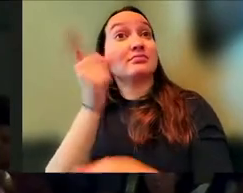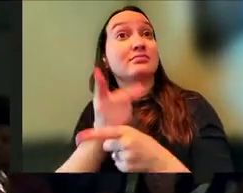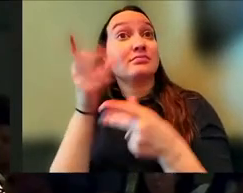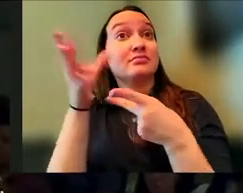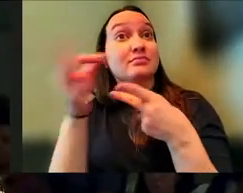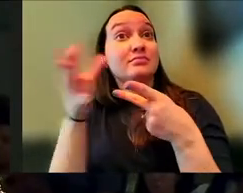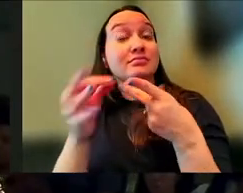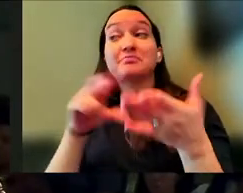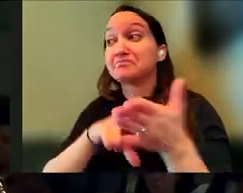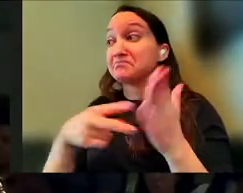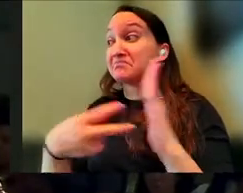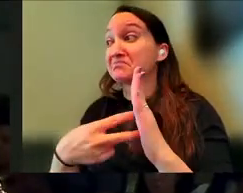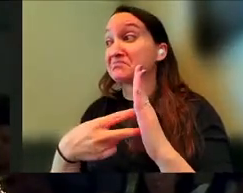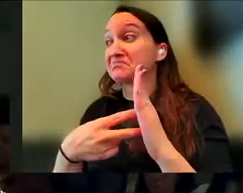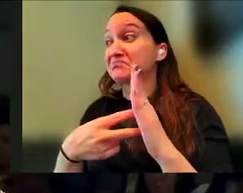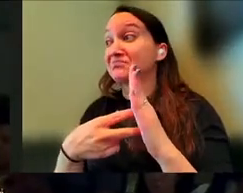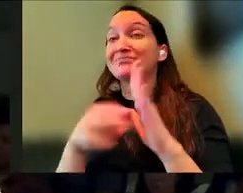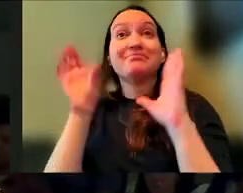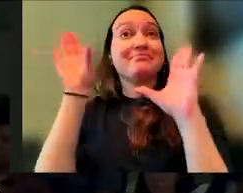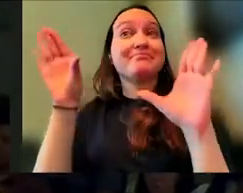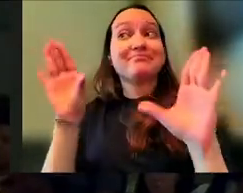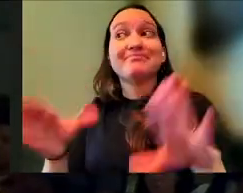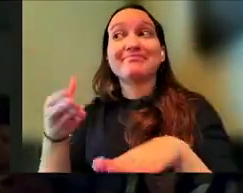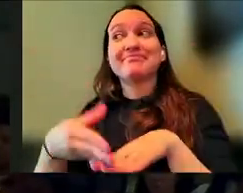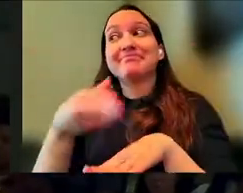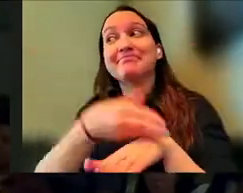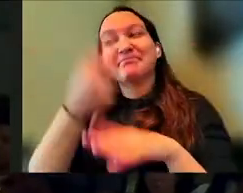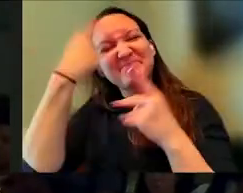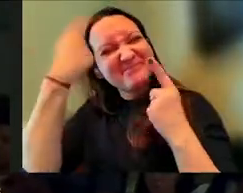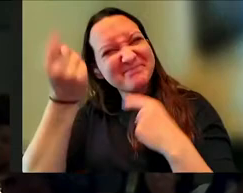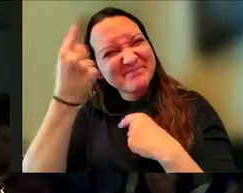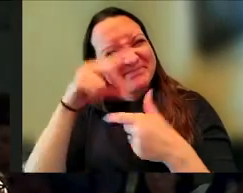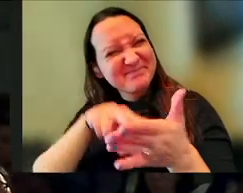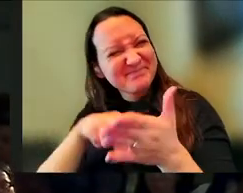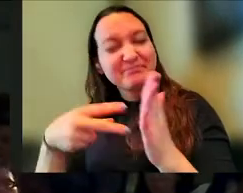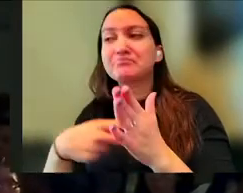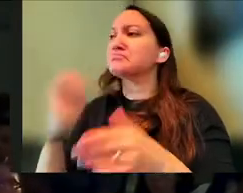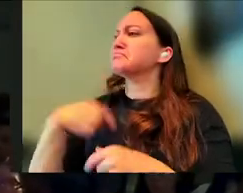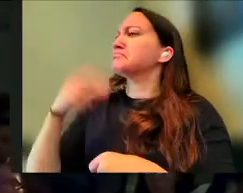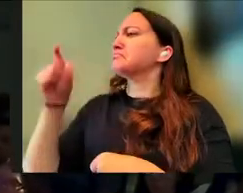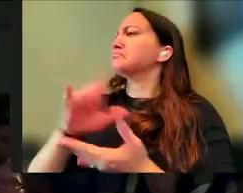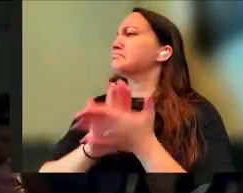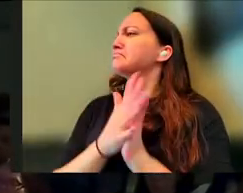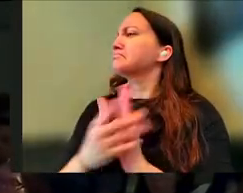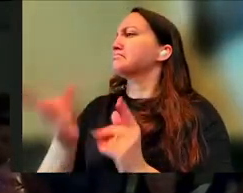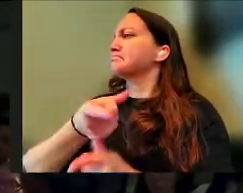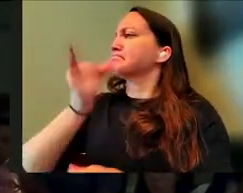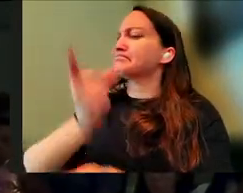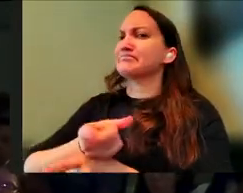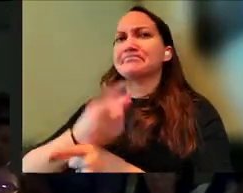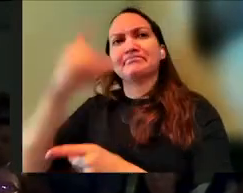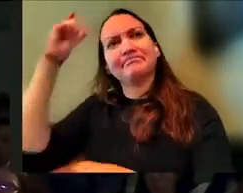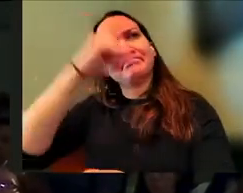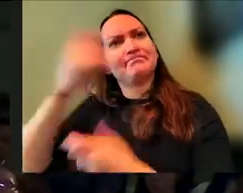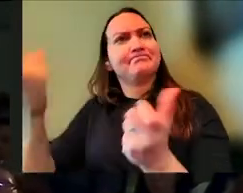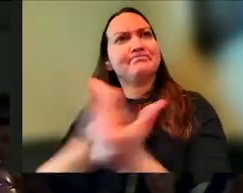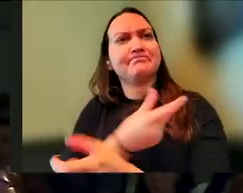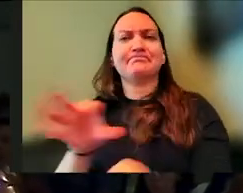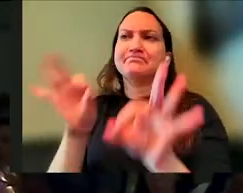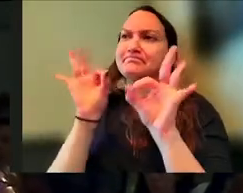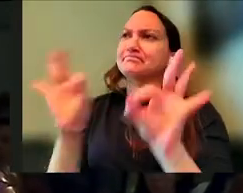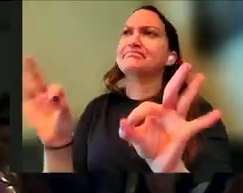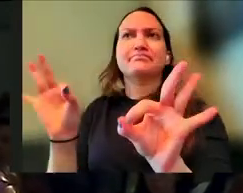that things are just going to get great. You know what I'm saying? Like I need to make the wise choice. If I make the right choice, everything is going to be